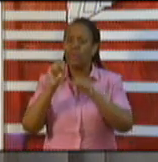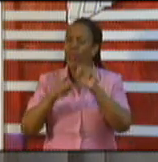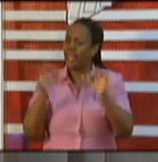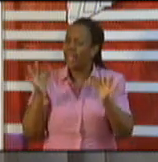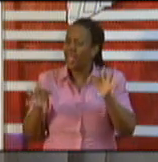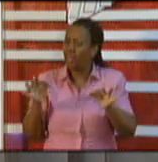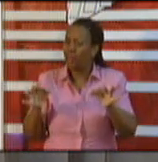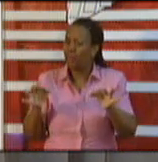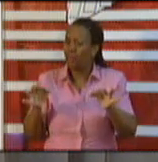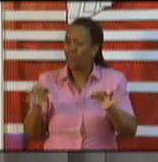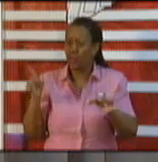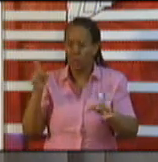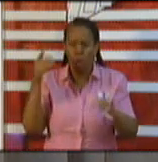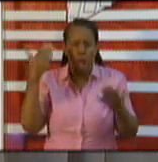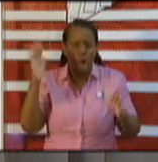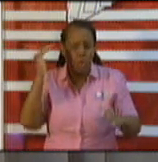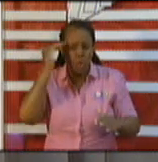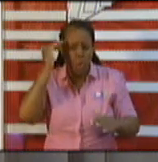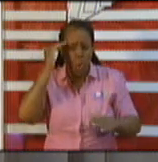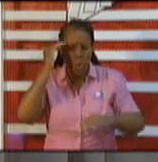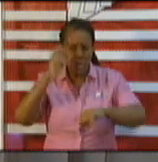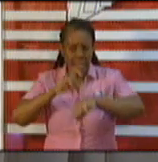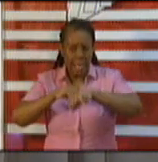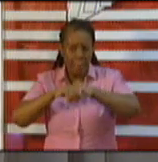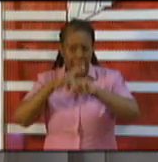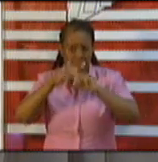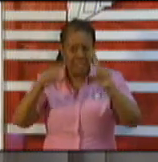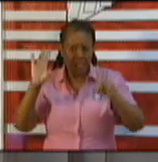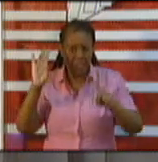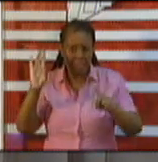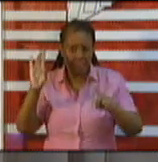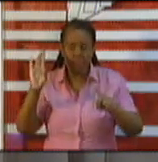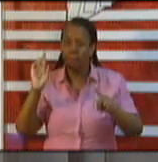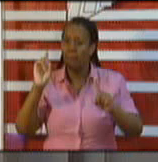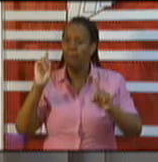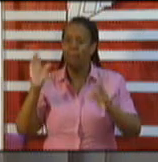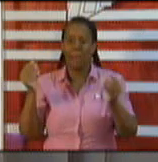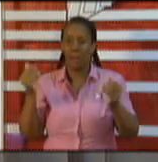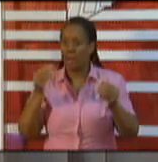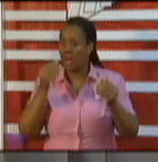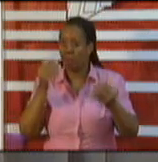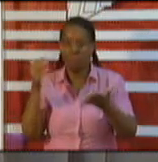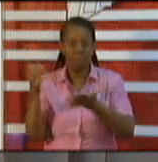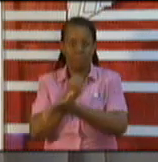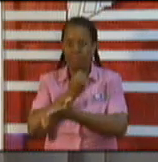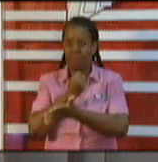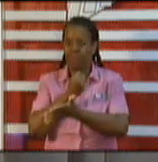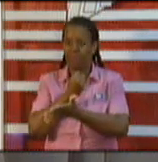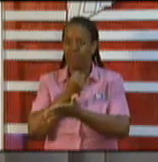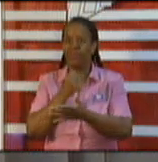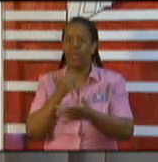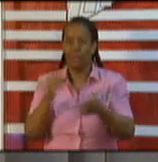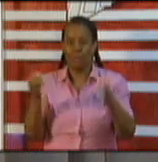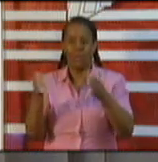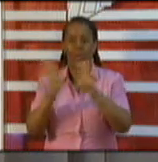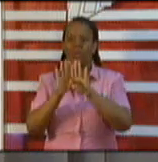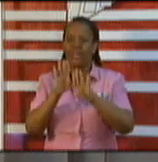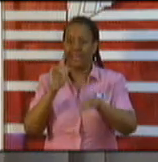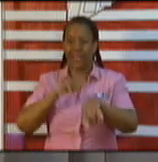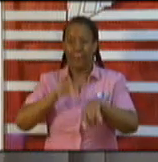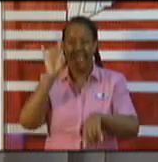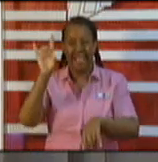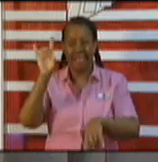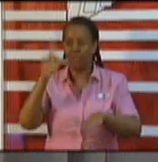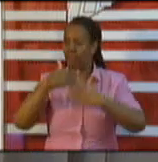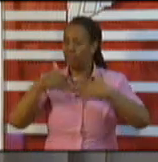by 7.30, take the last orders and understand, not in the typical Trinidad system of everybody rushing at minutes